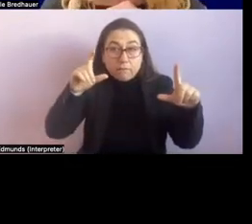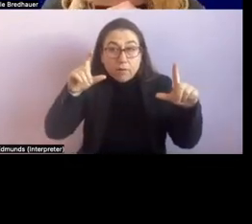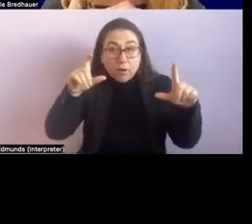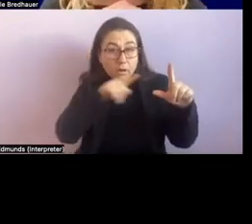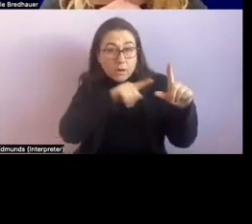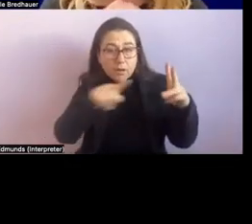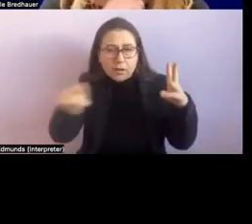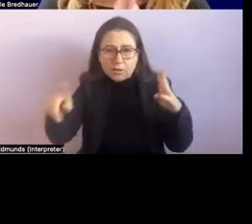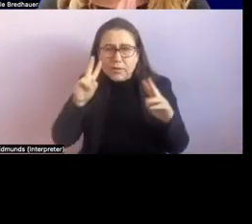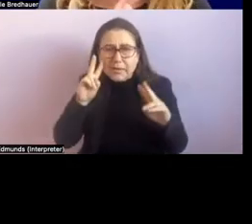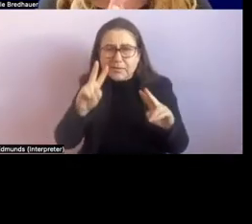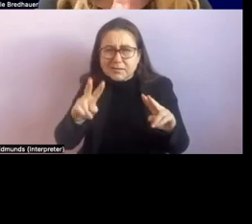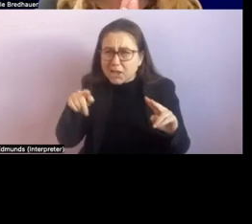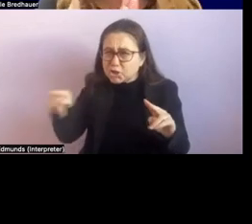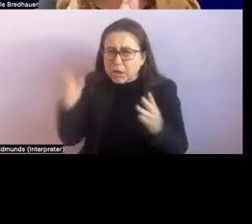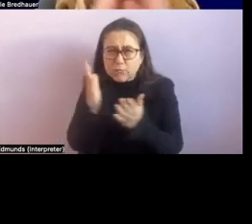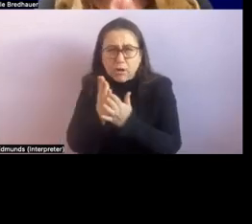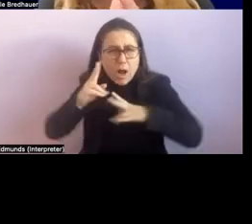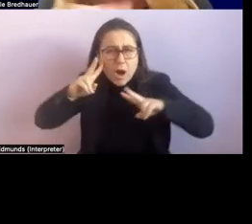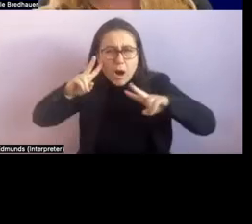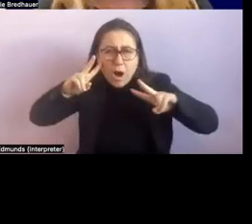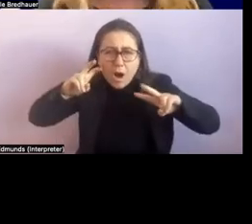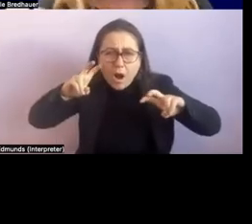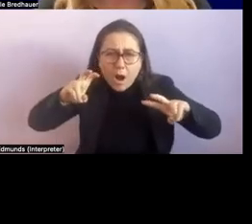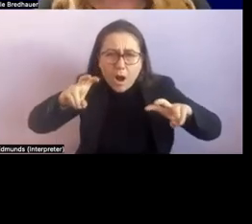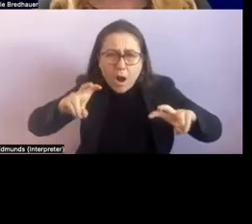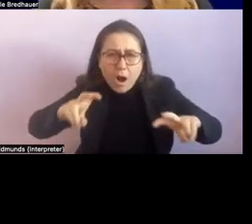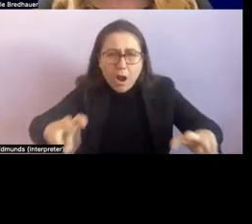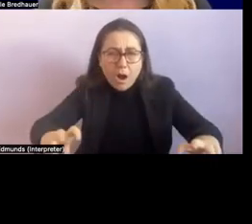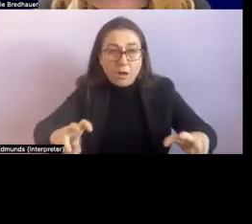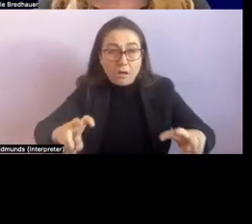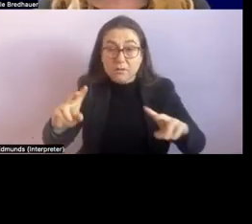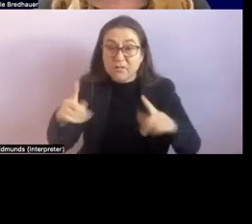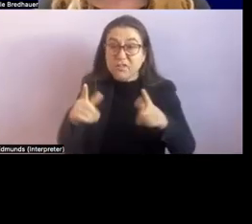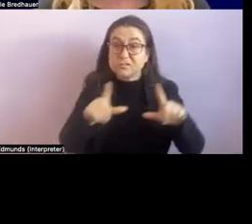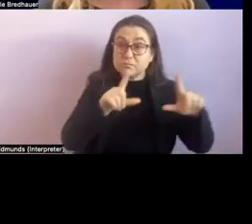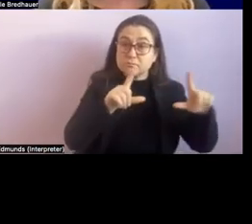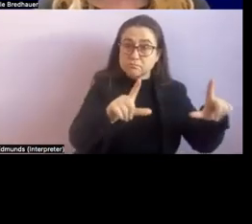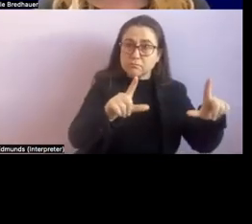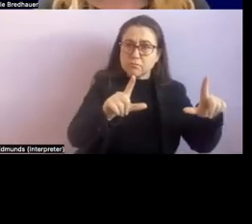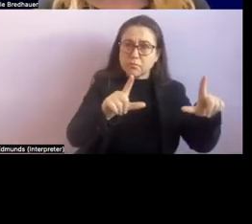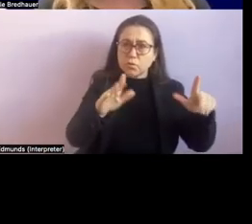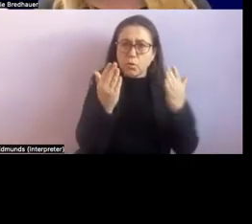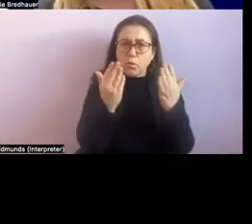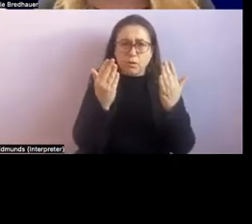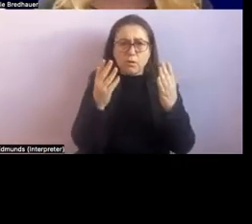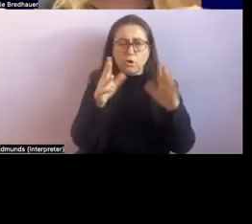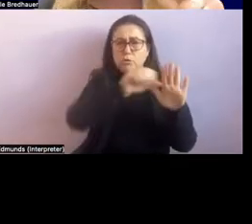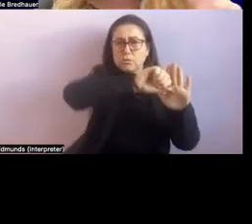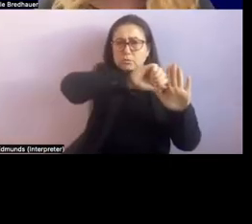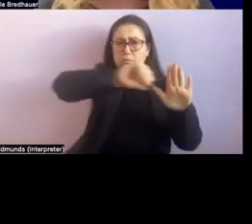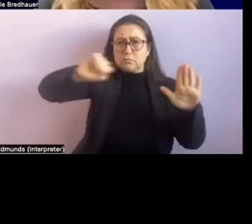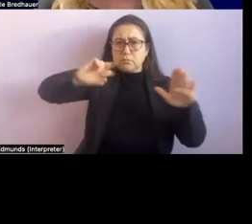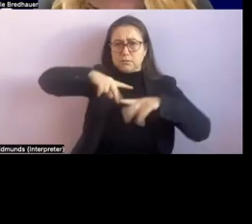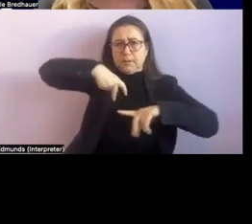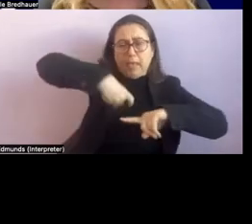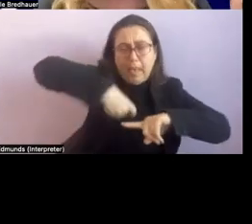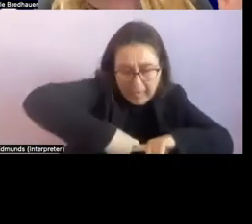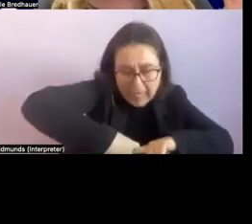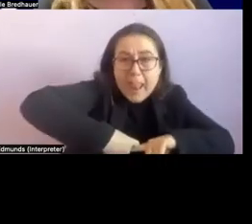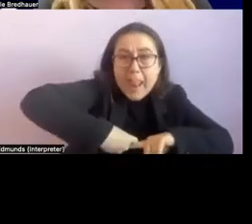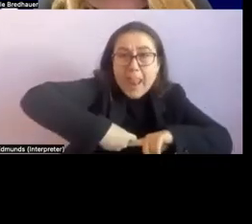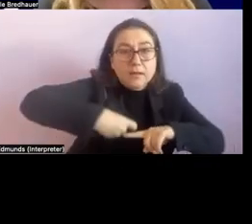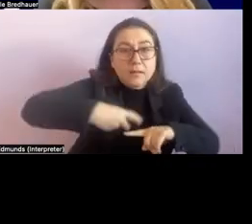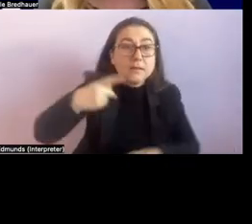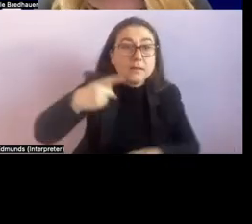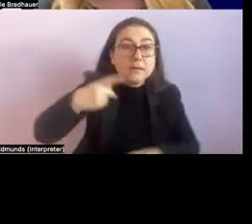exploration. At one point, in the first image, she stretched her whole body out. If you look really closely,